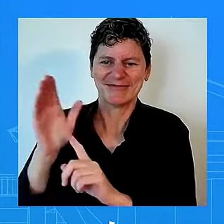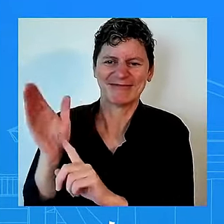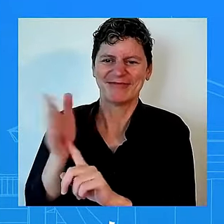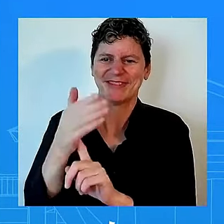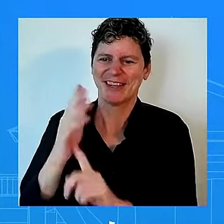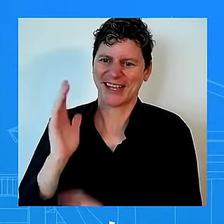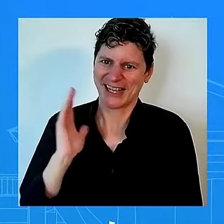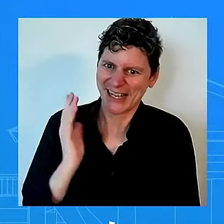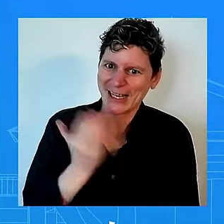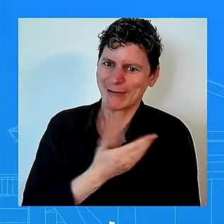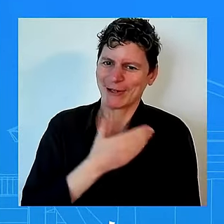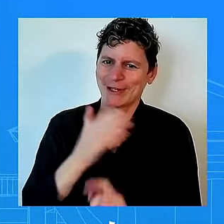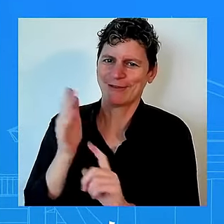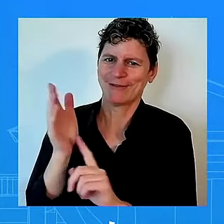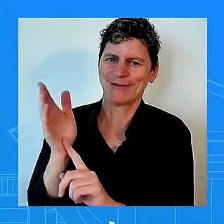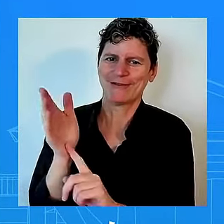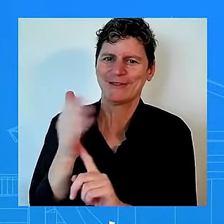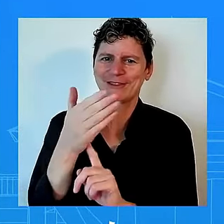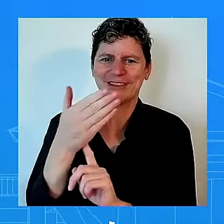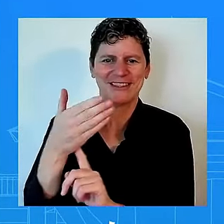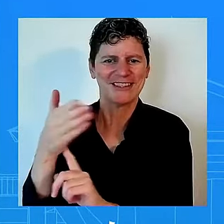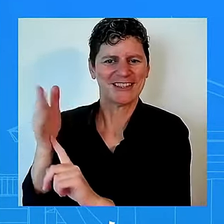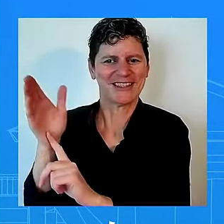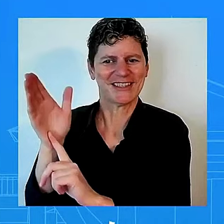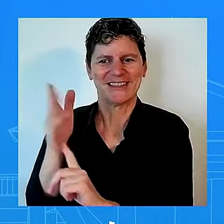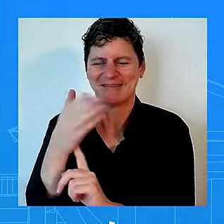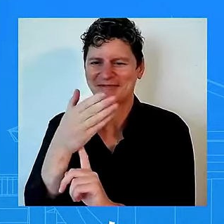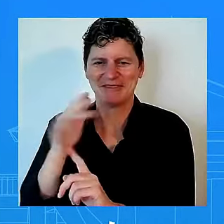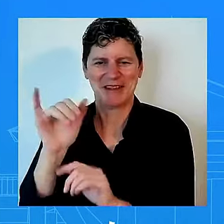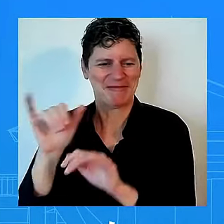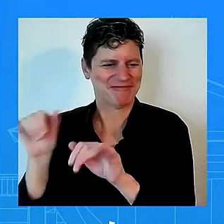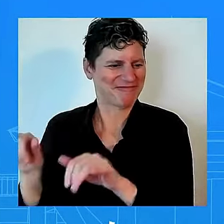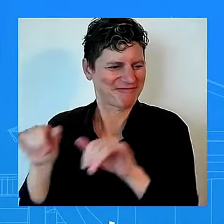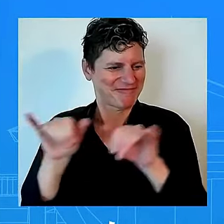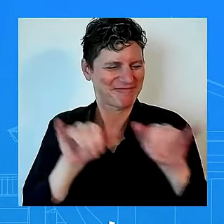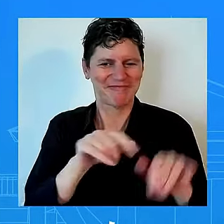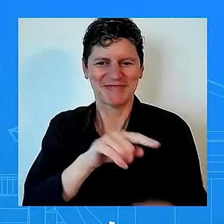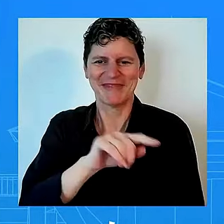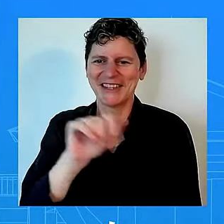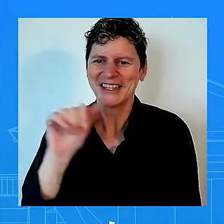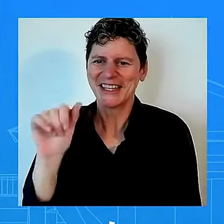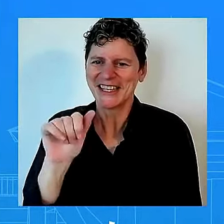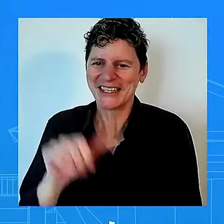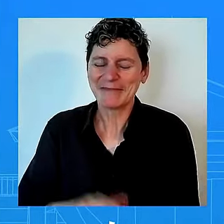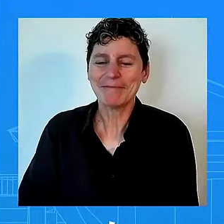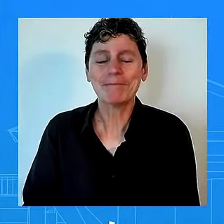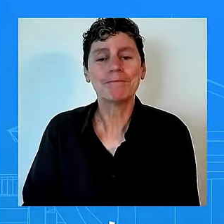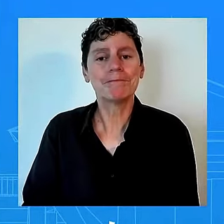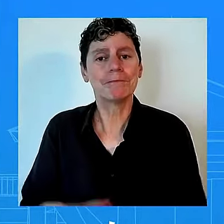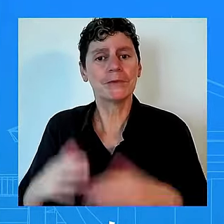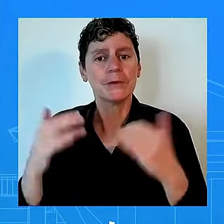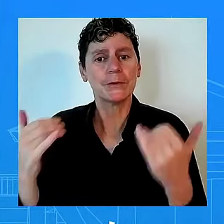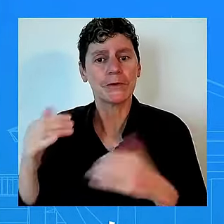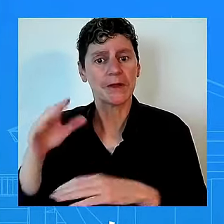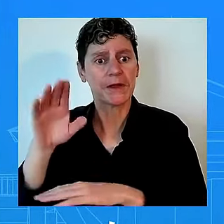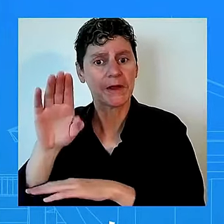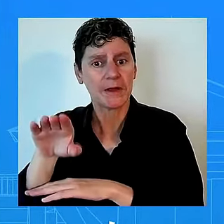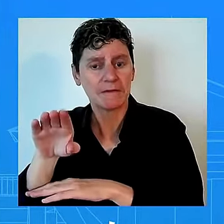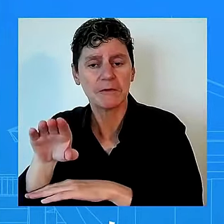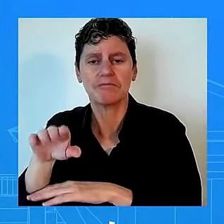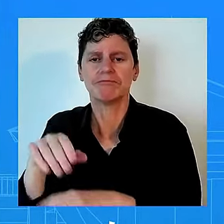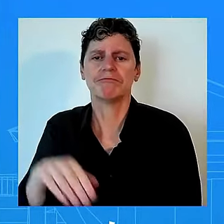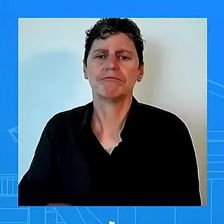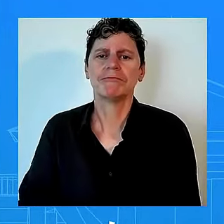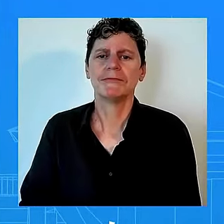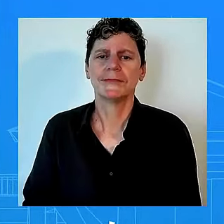lawn this afternoon over the coming days president biden will participate in a celebratory engagement centered on the triumphs